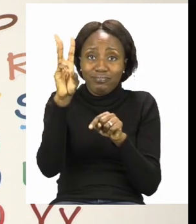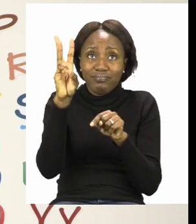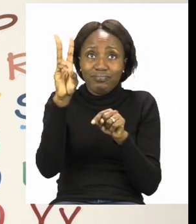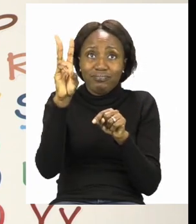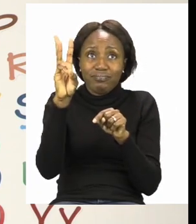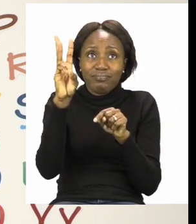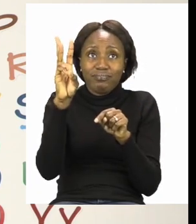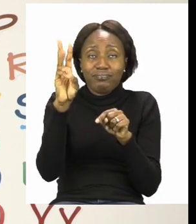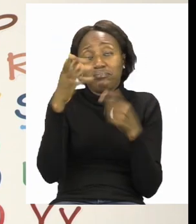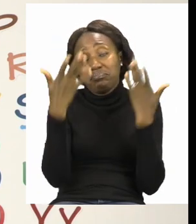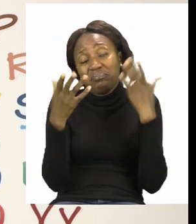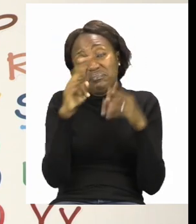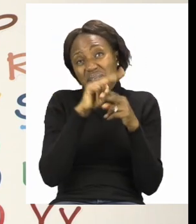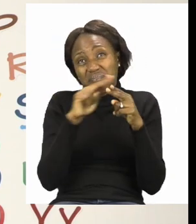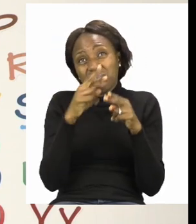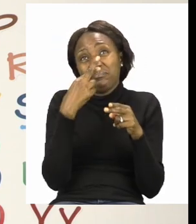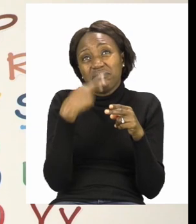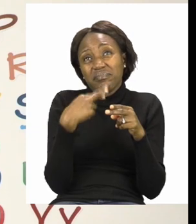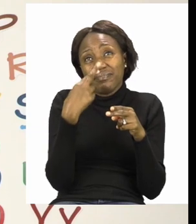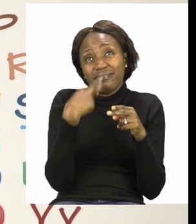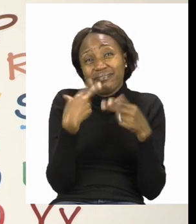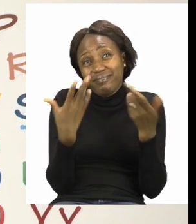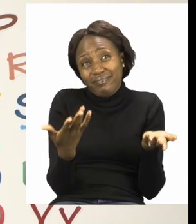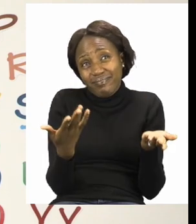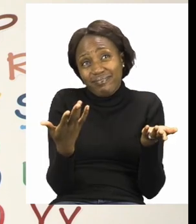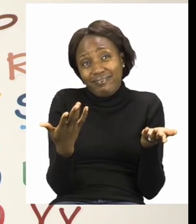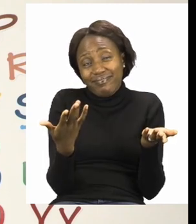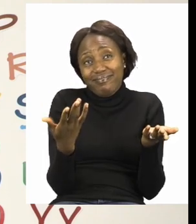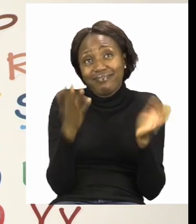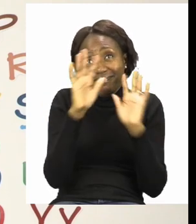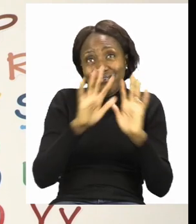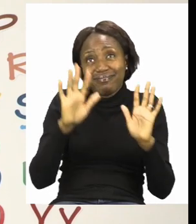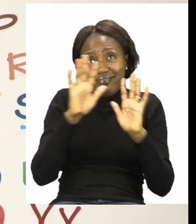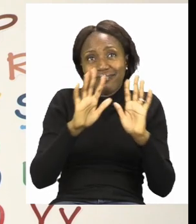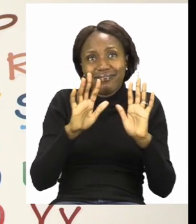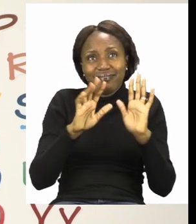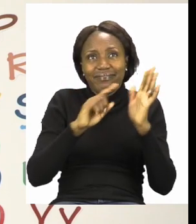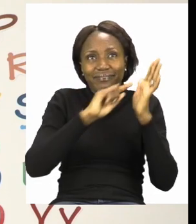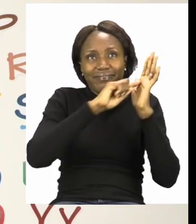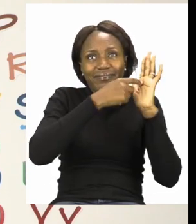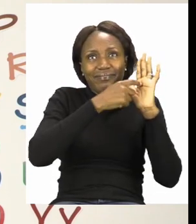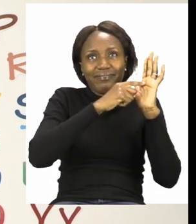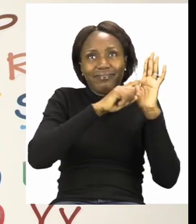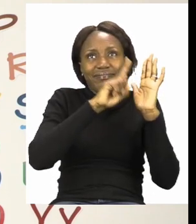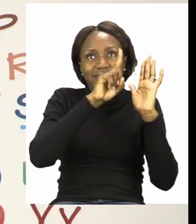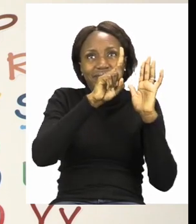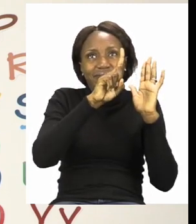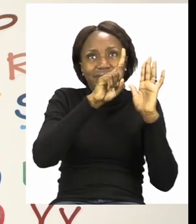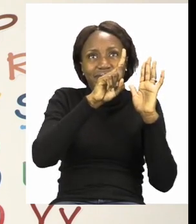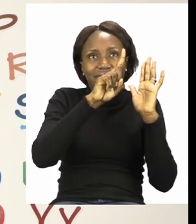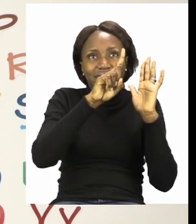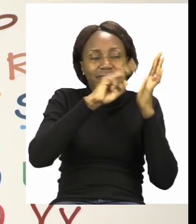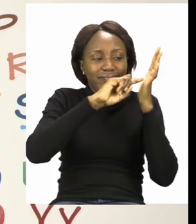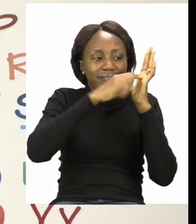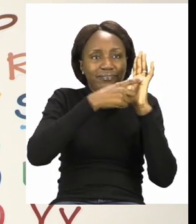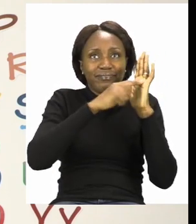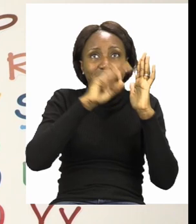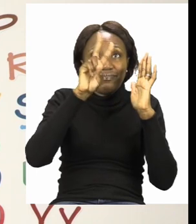use a red color. I'm using my red chalk. 1, 2,